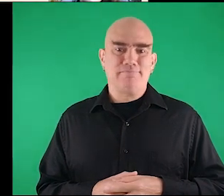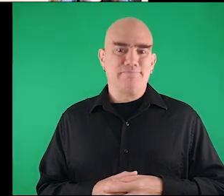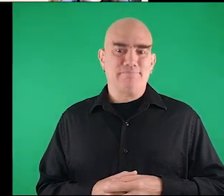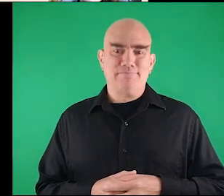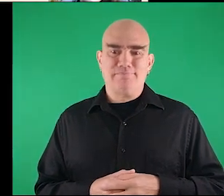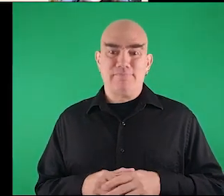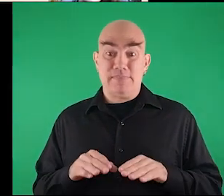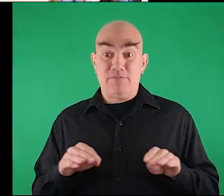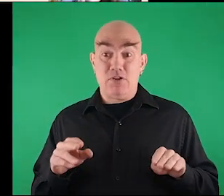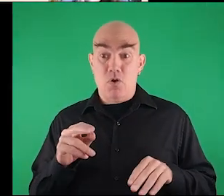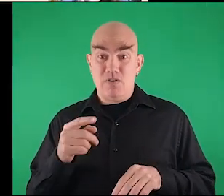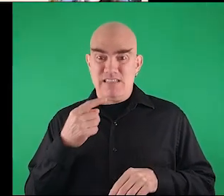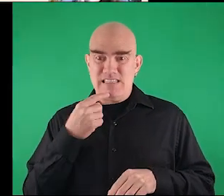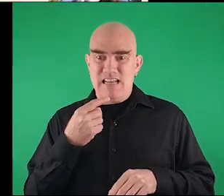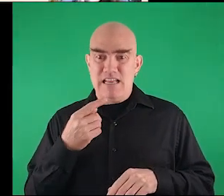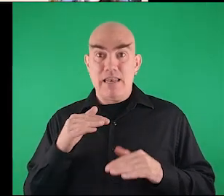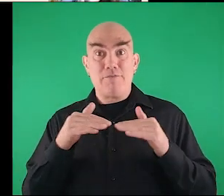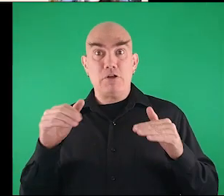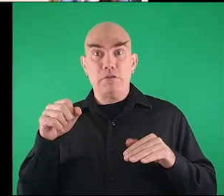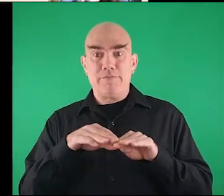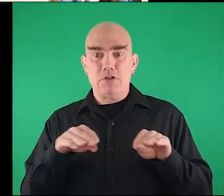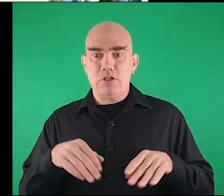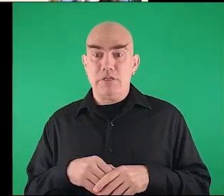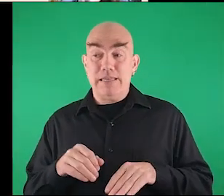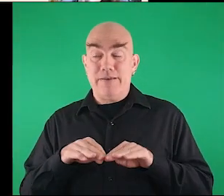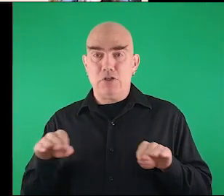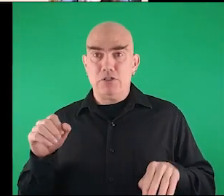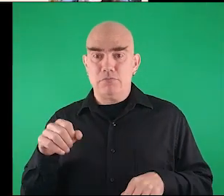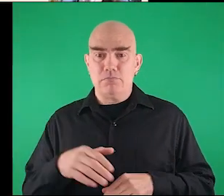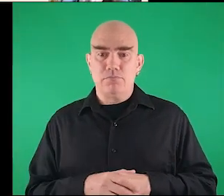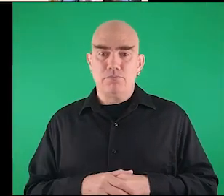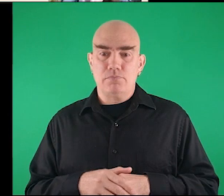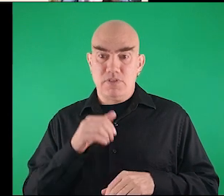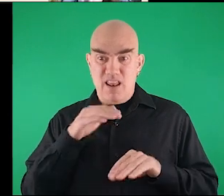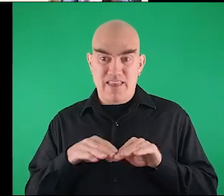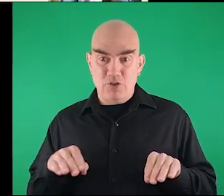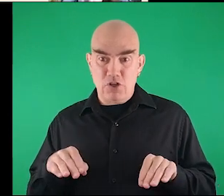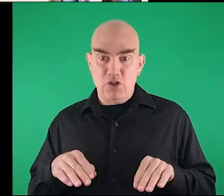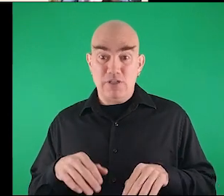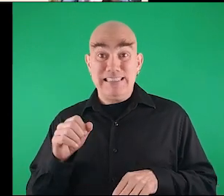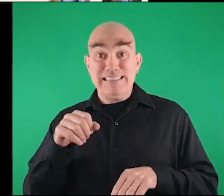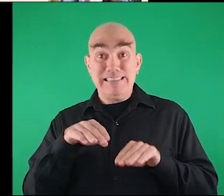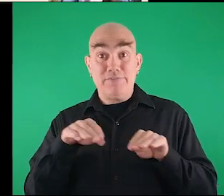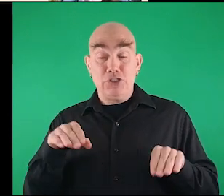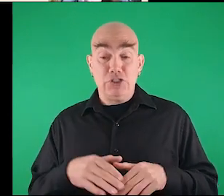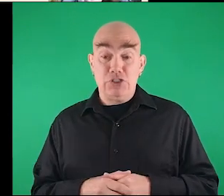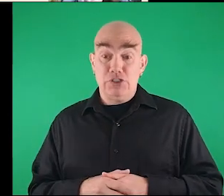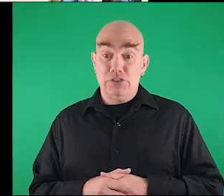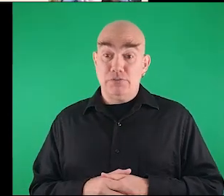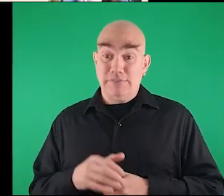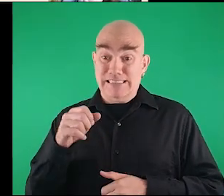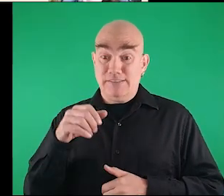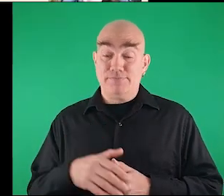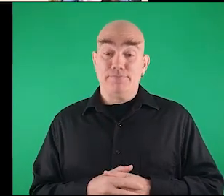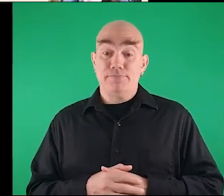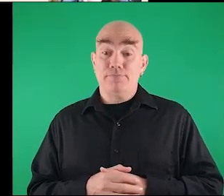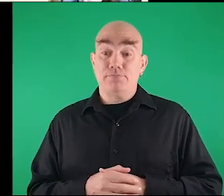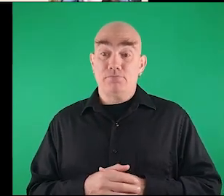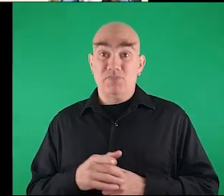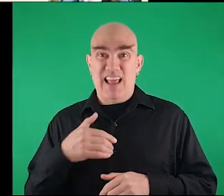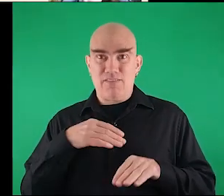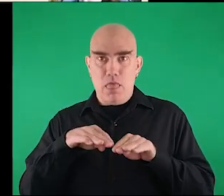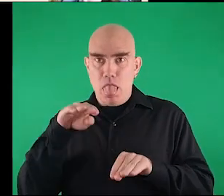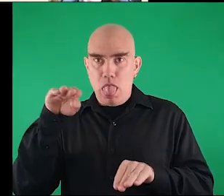label label no you say level level level it's not level level yes yes